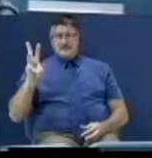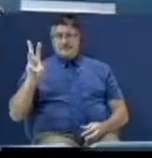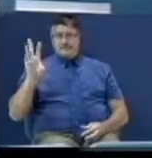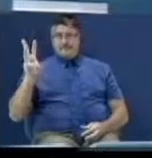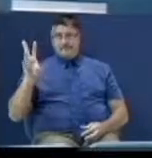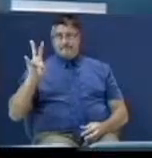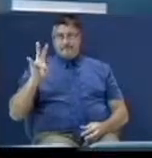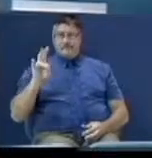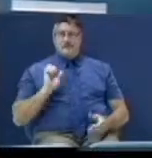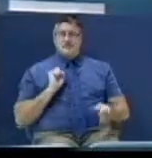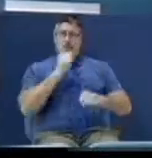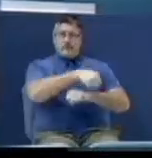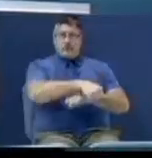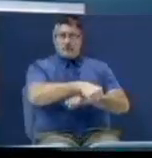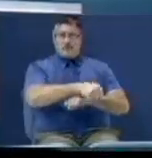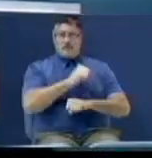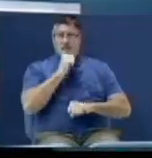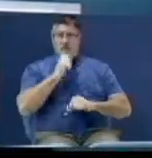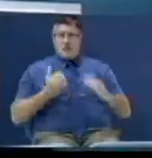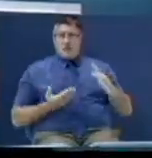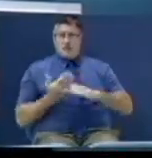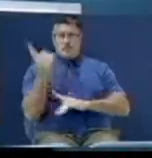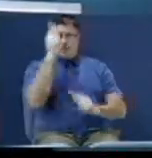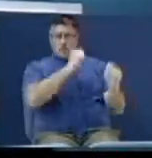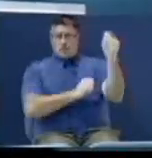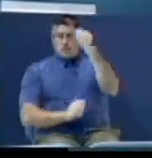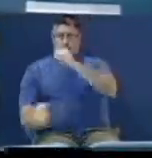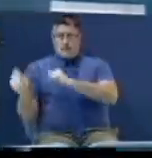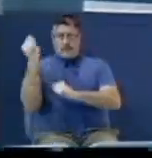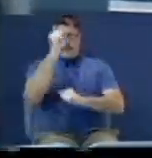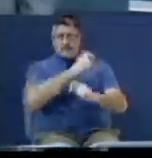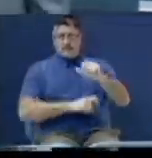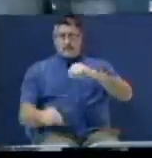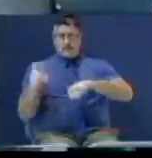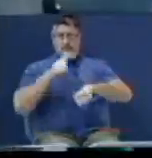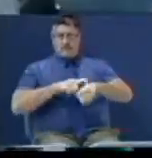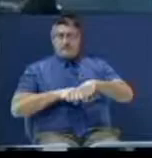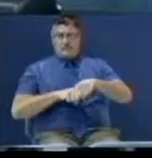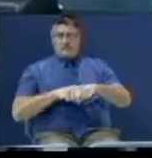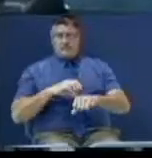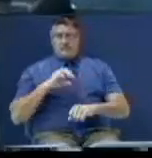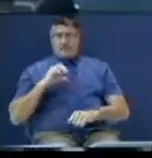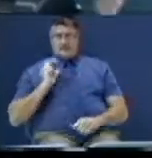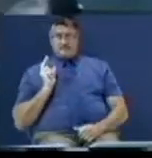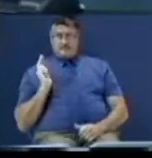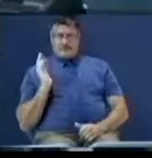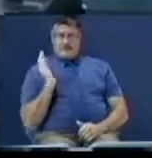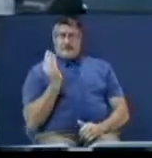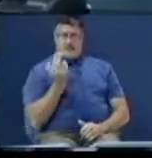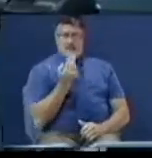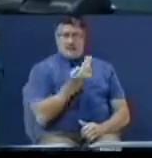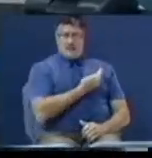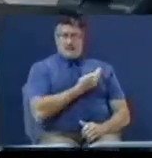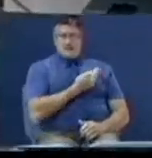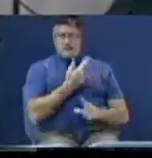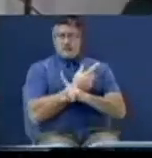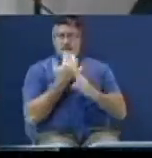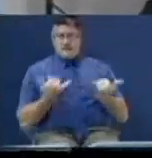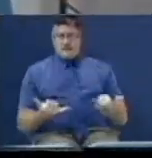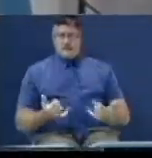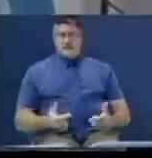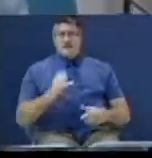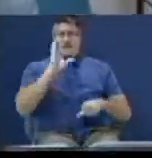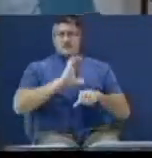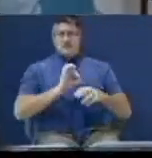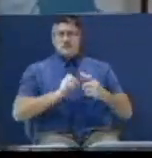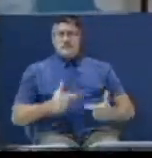overcome and not go through tribulation. Well, that's us. The church of the living God will